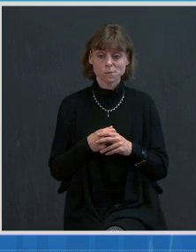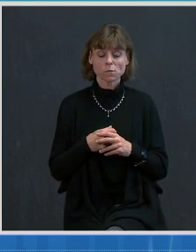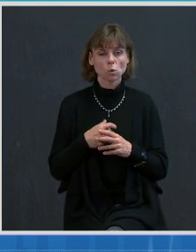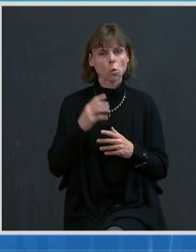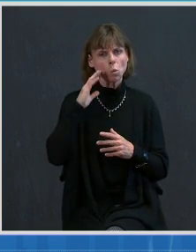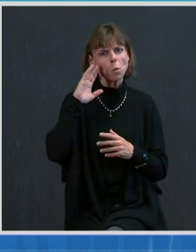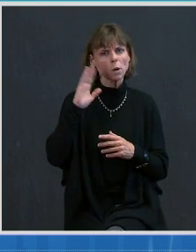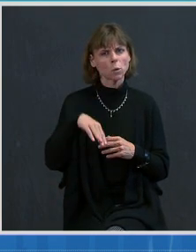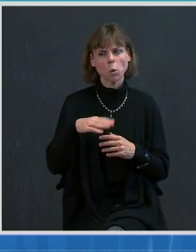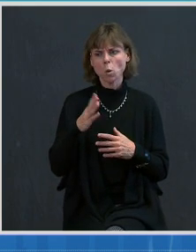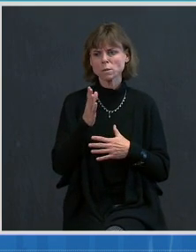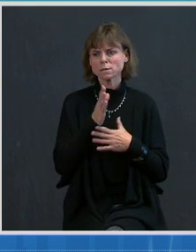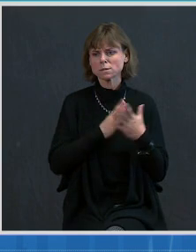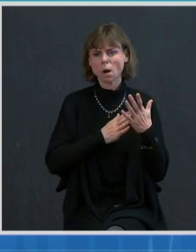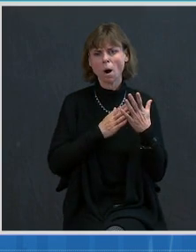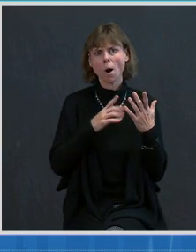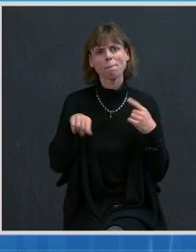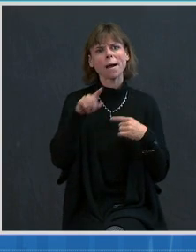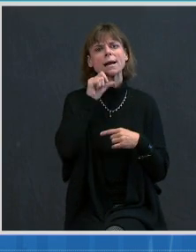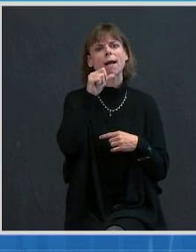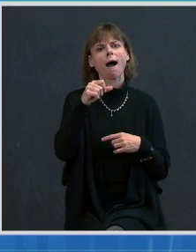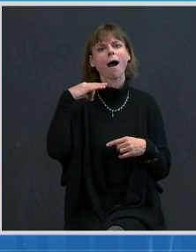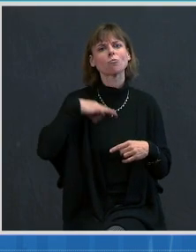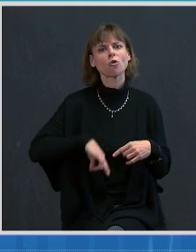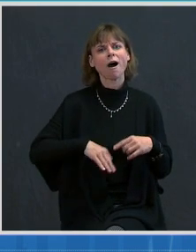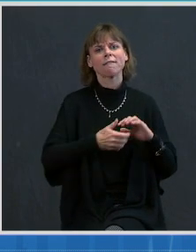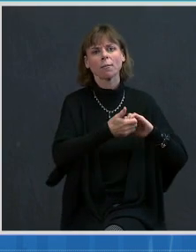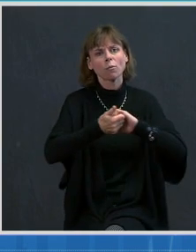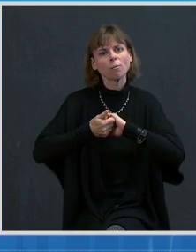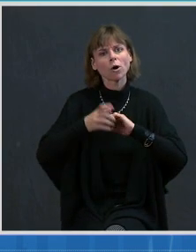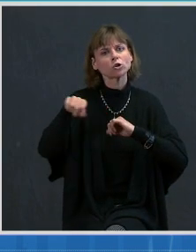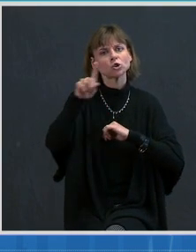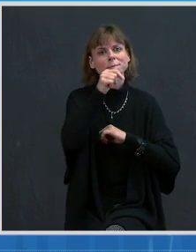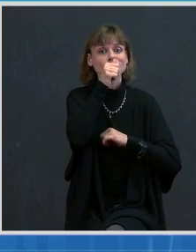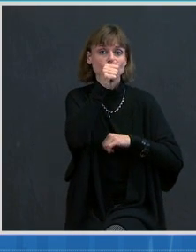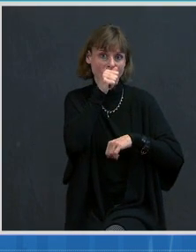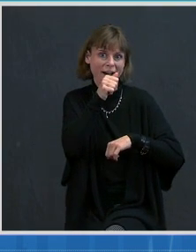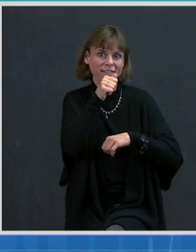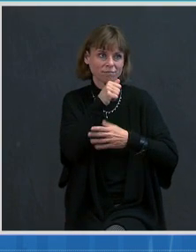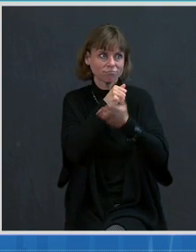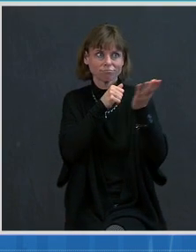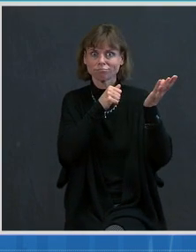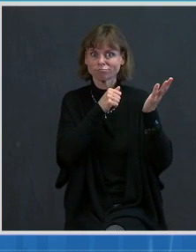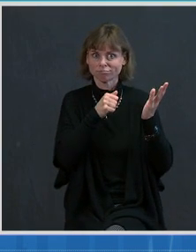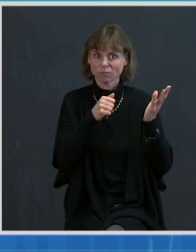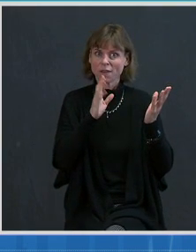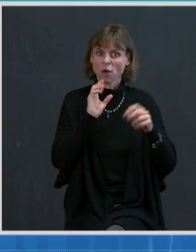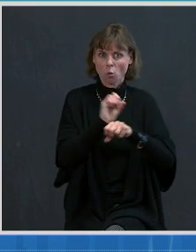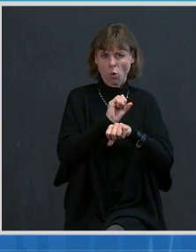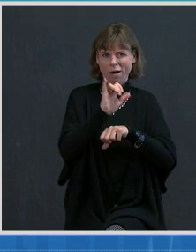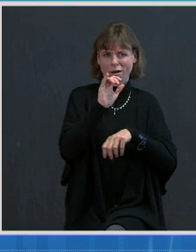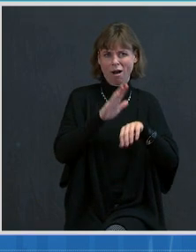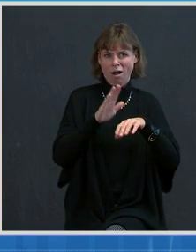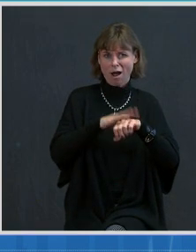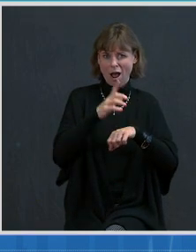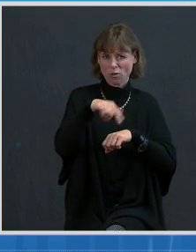by nonprofit collaboratives and the private sector, all working on exactly that type of thing.